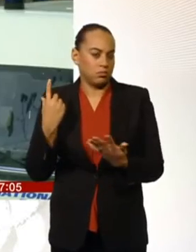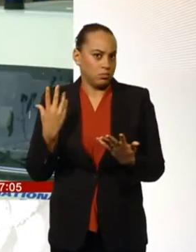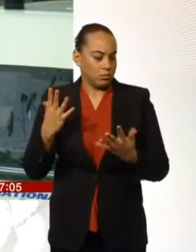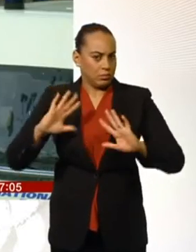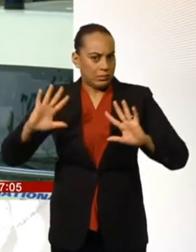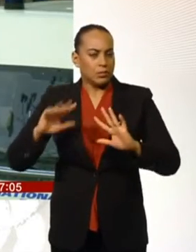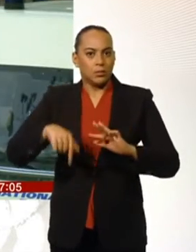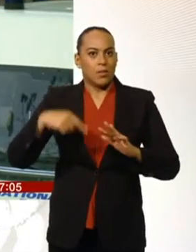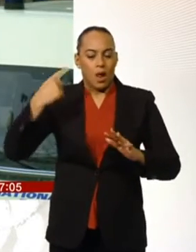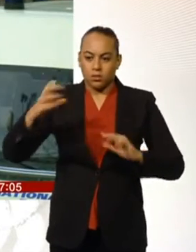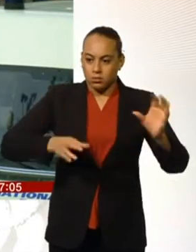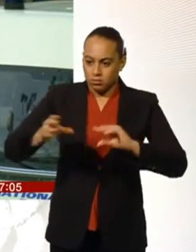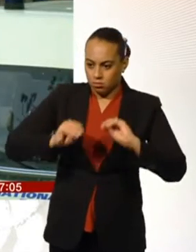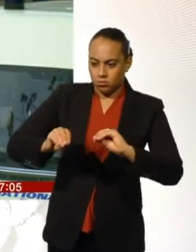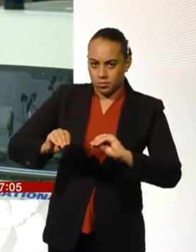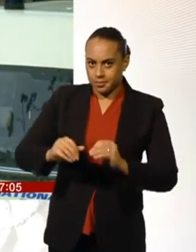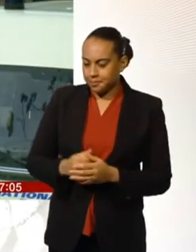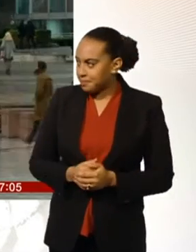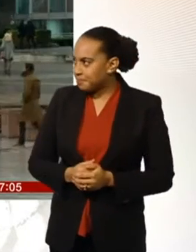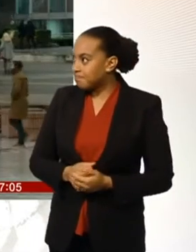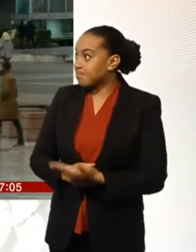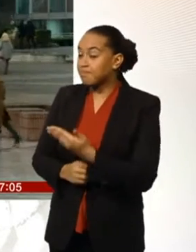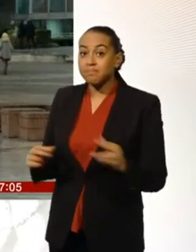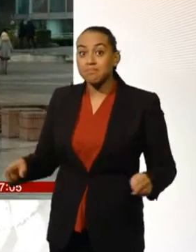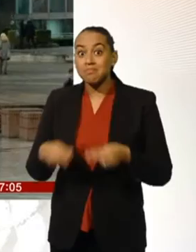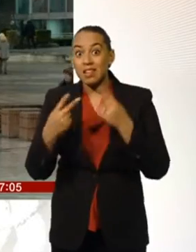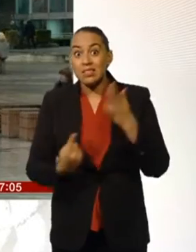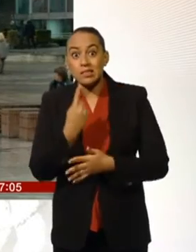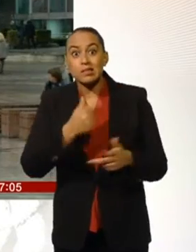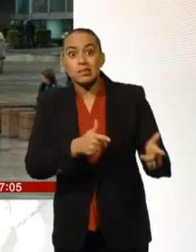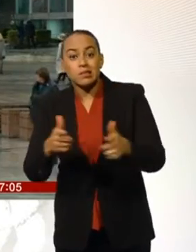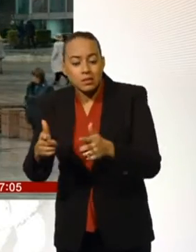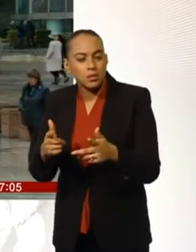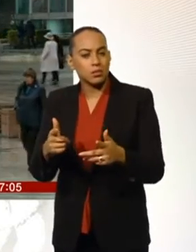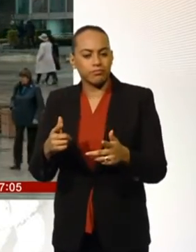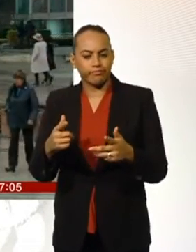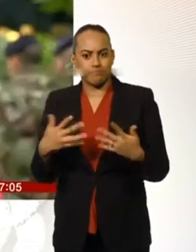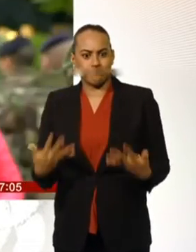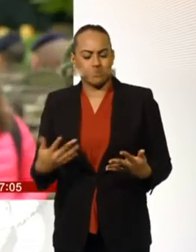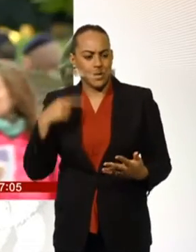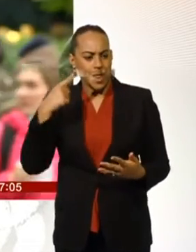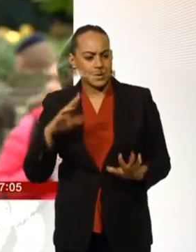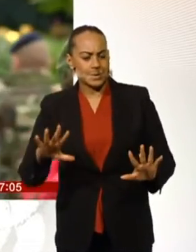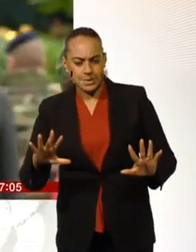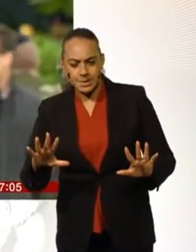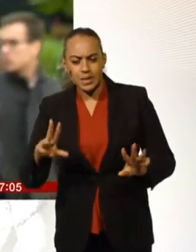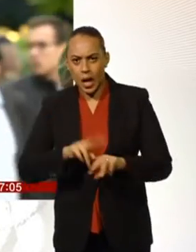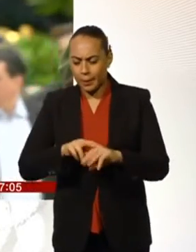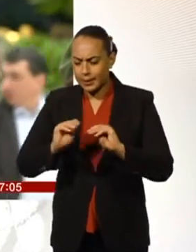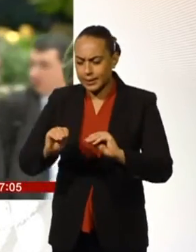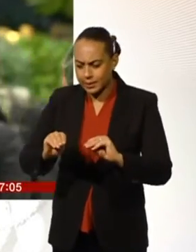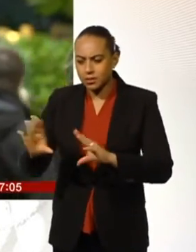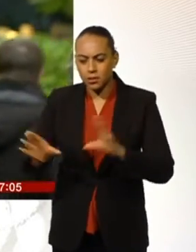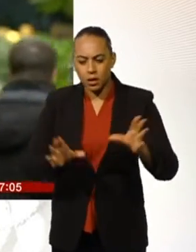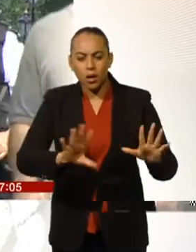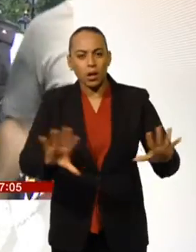marauding gunmen, prompted Scotland Yard to reassess its ability to prevent terrorism, respond to incidents and provide reassurance